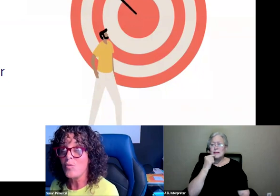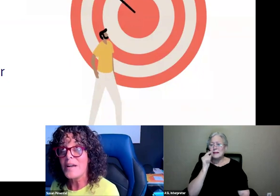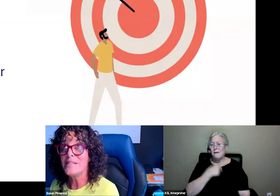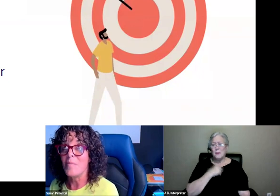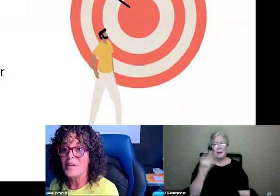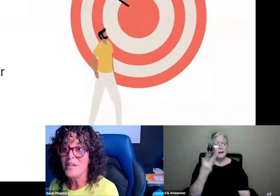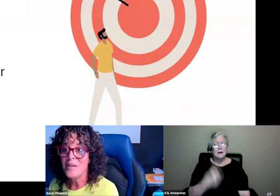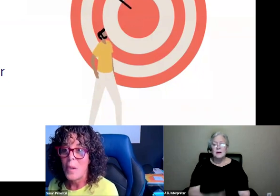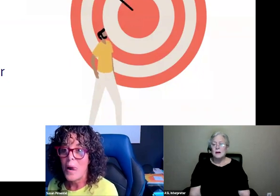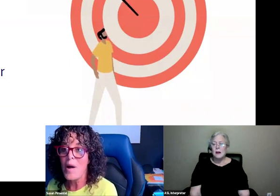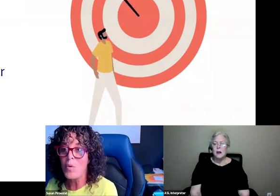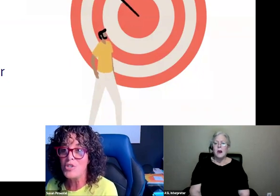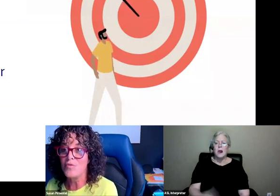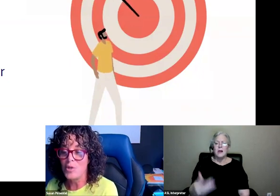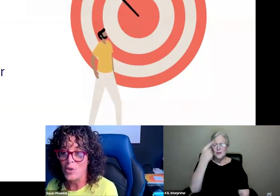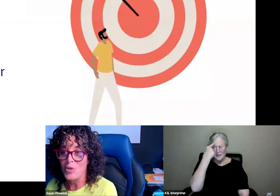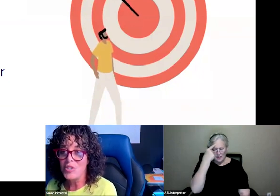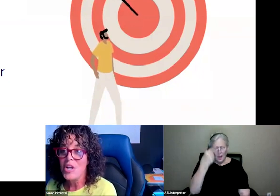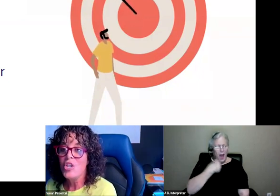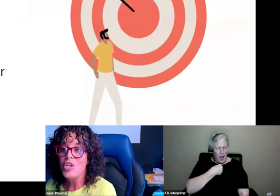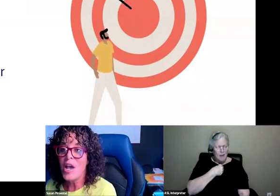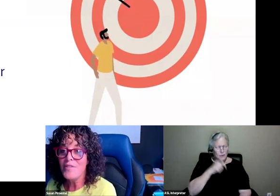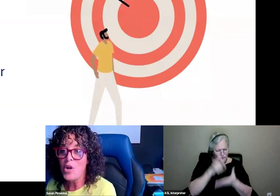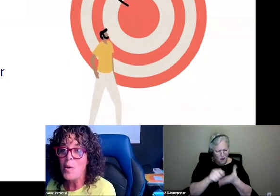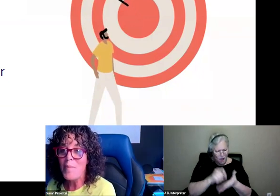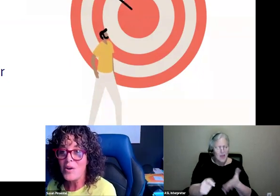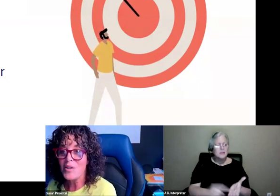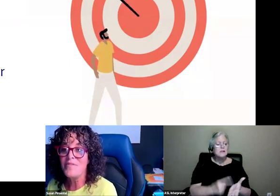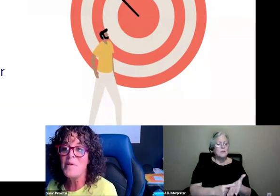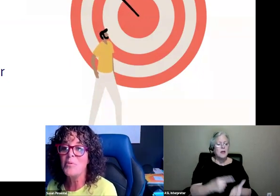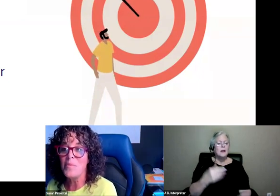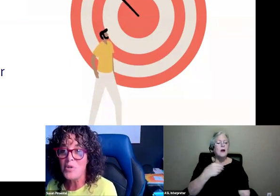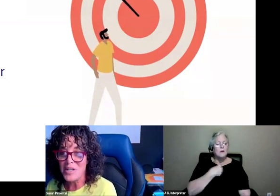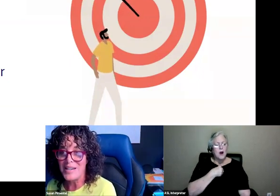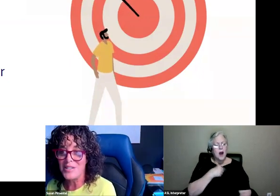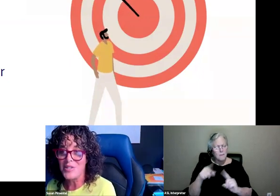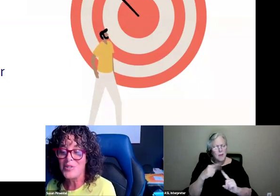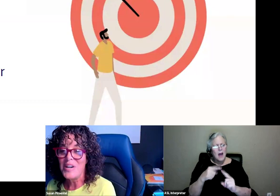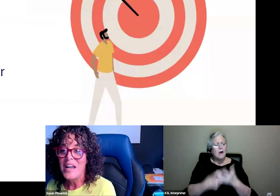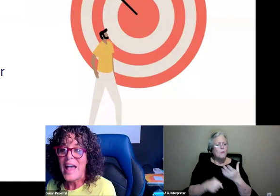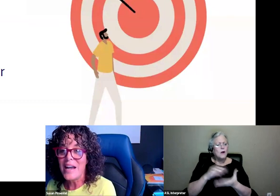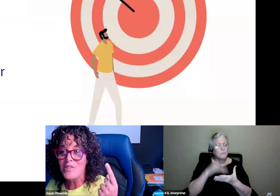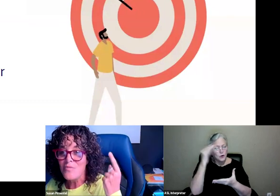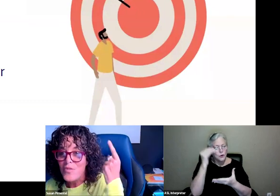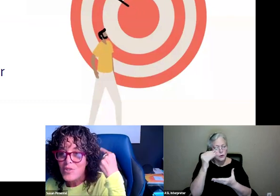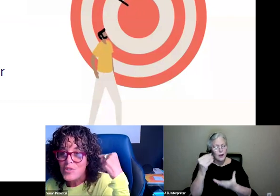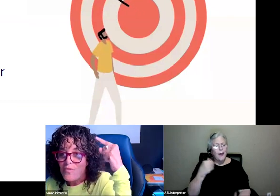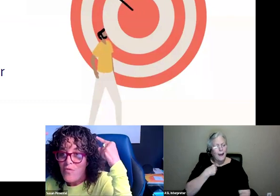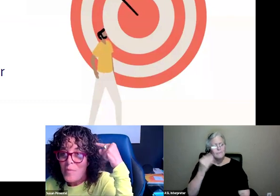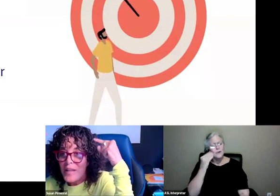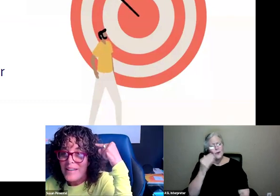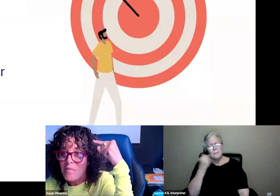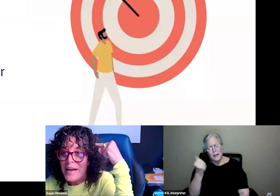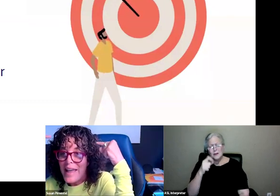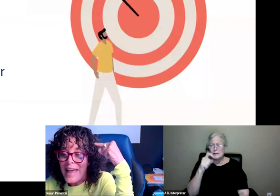yourself, if you have to write something about what you've learned, you have to know it better, because I have to be able to communicate it to you, and I have to first